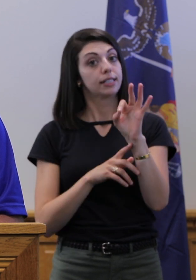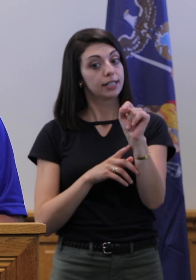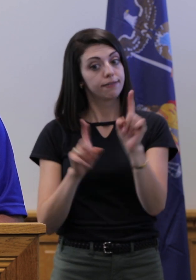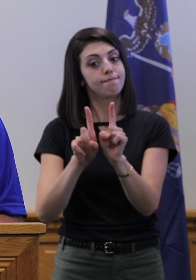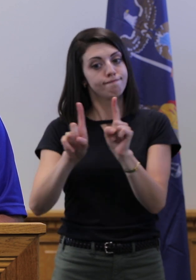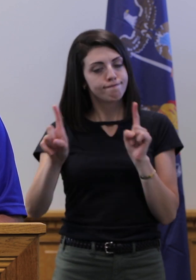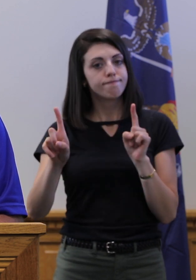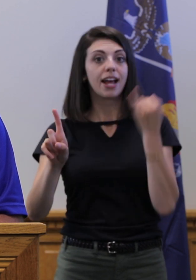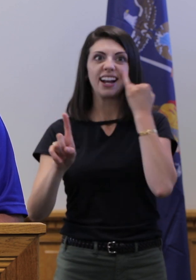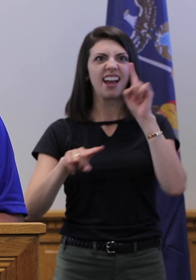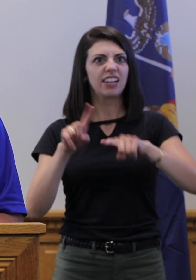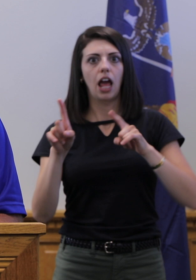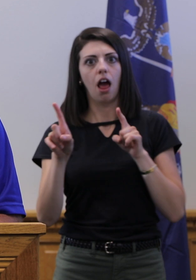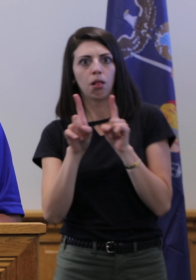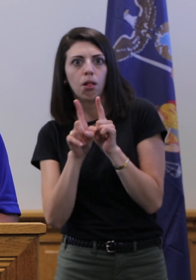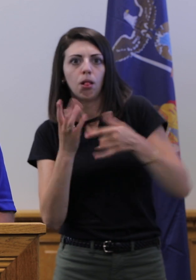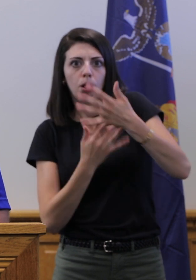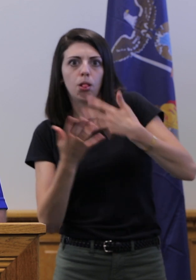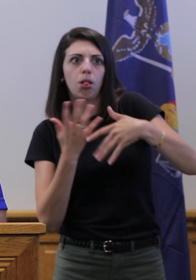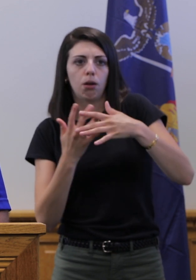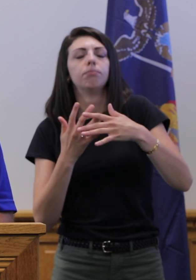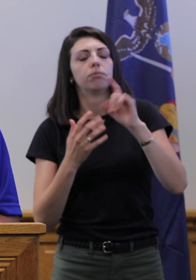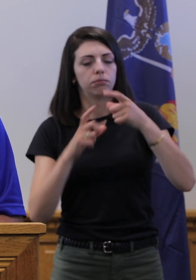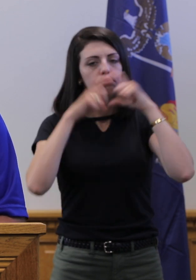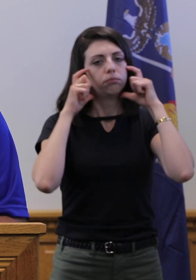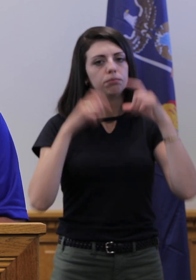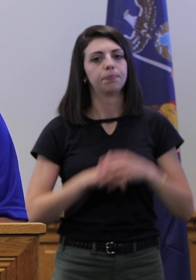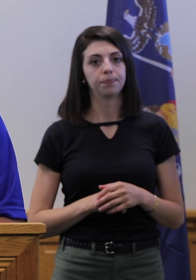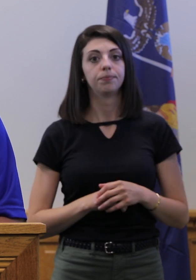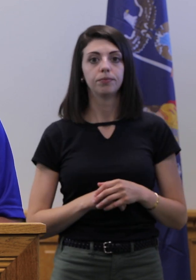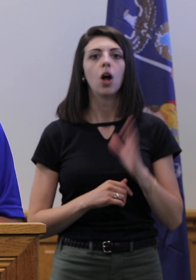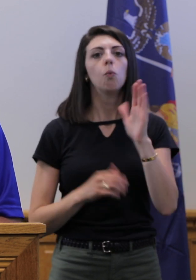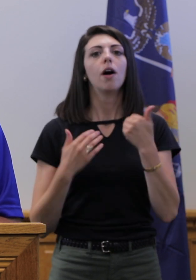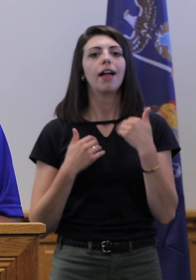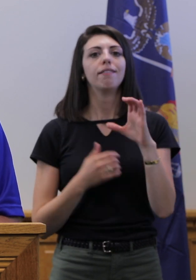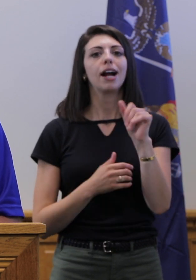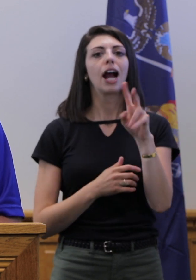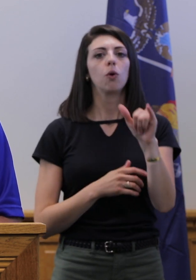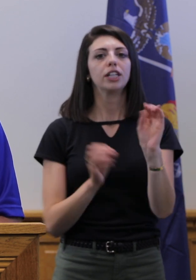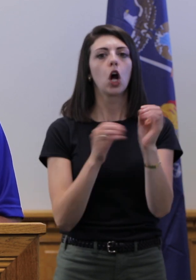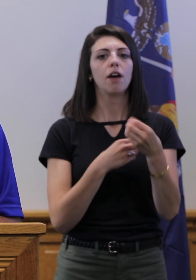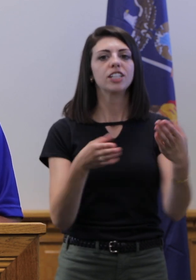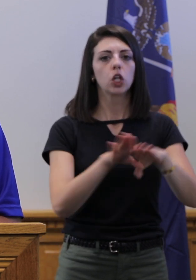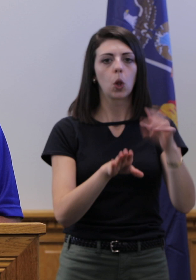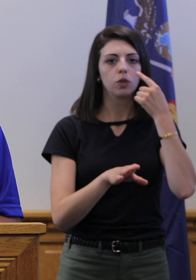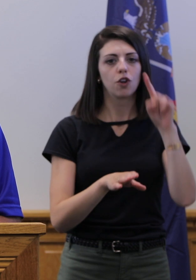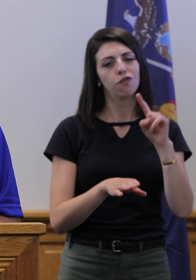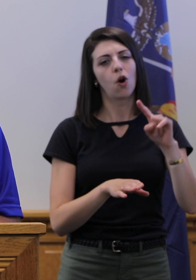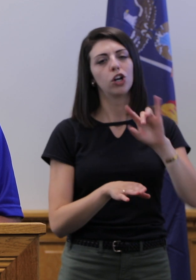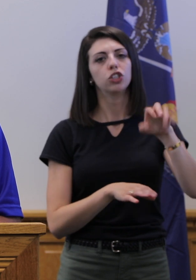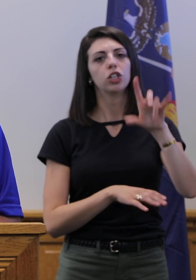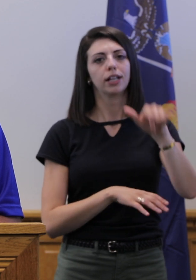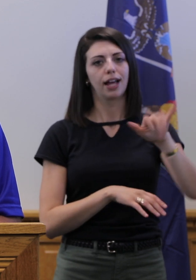can't social distance. County offices will be closed next Friday for the 4th of July holiday. The solid waste transfer stations